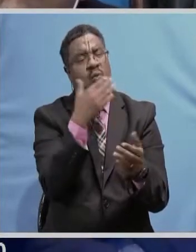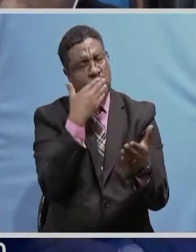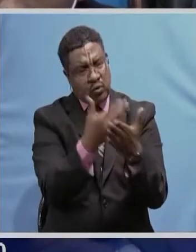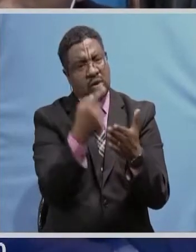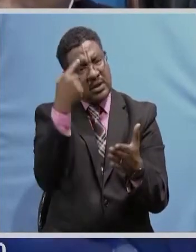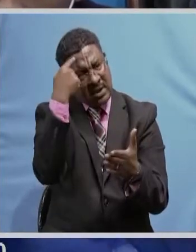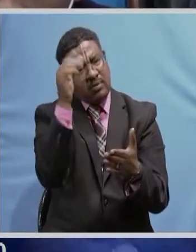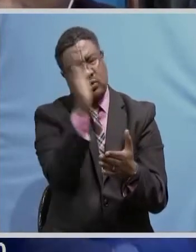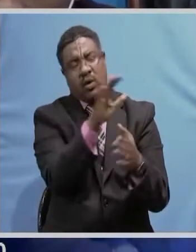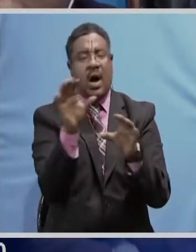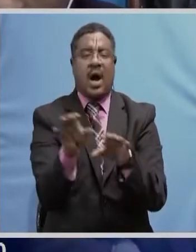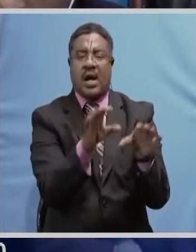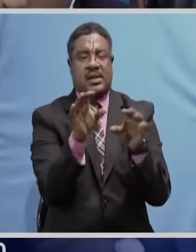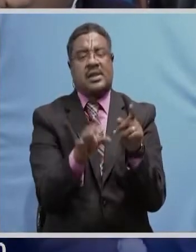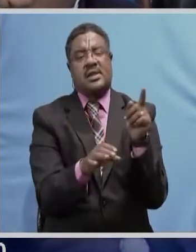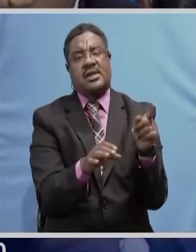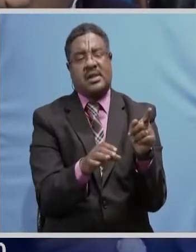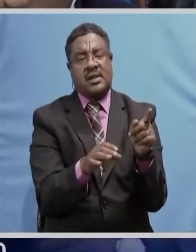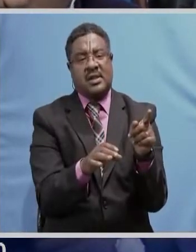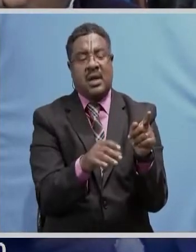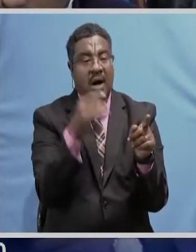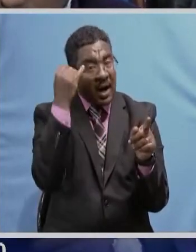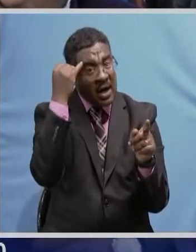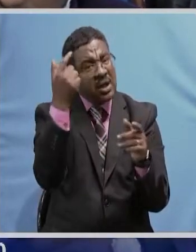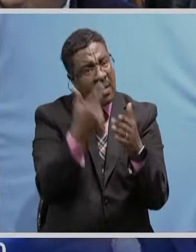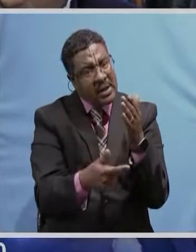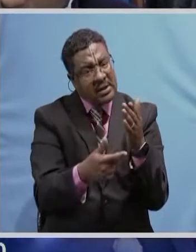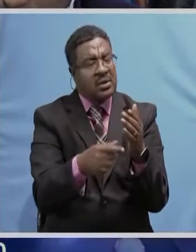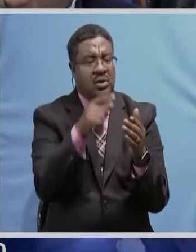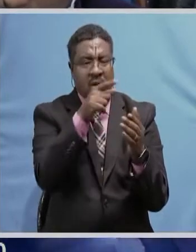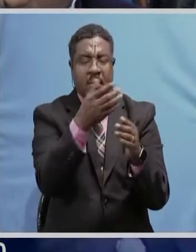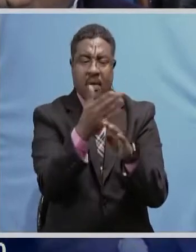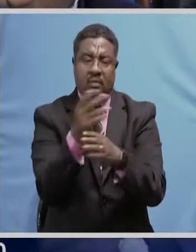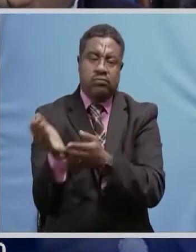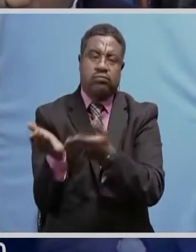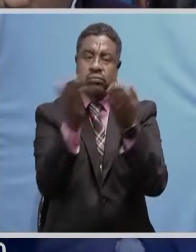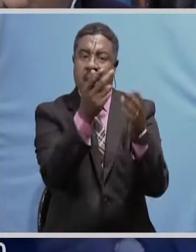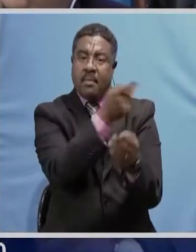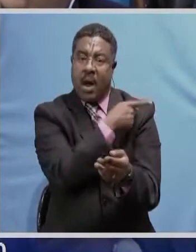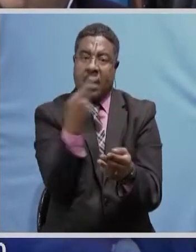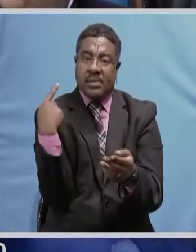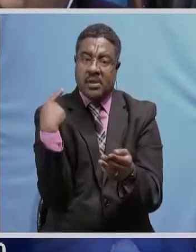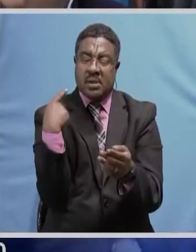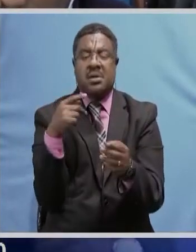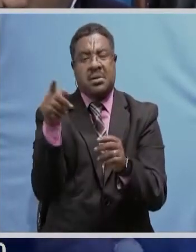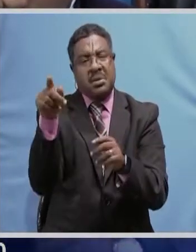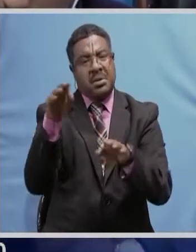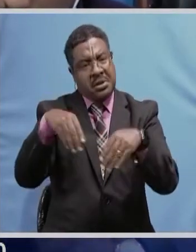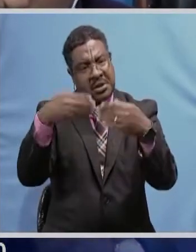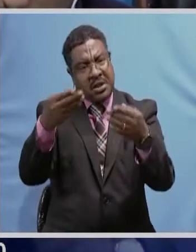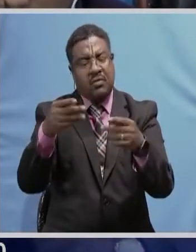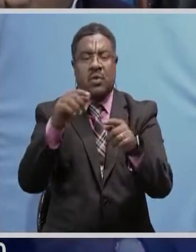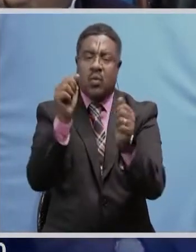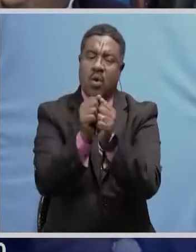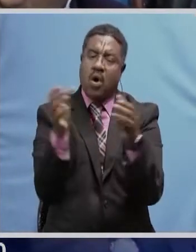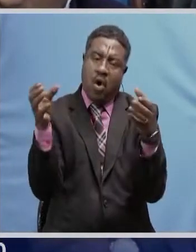taking this step to publicize the amendment it intends to move in Parliament if the bill is given the chance to be amended during the committee of the